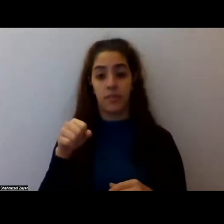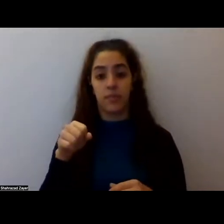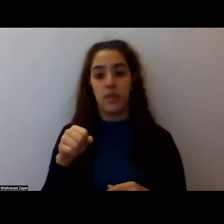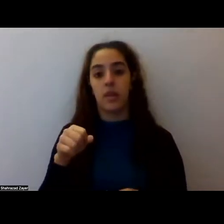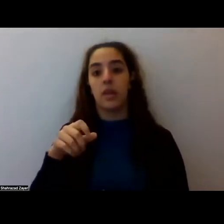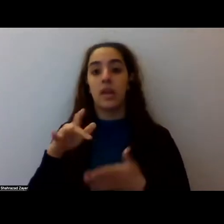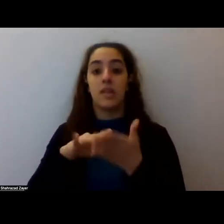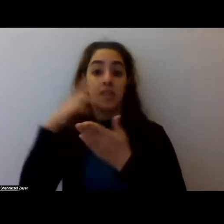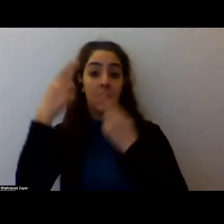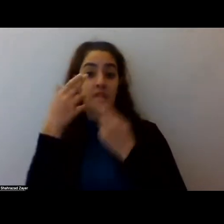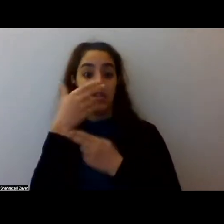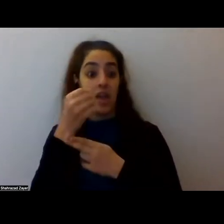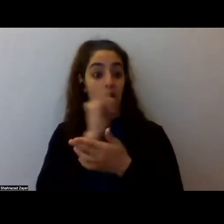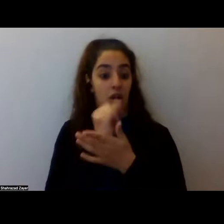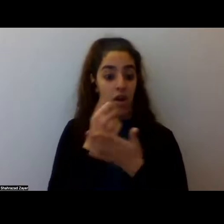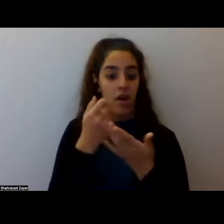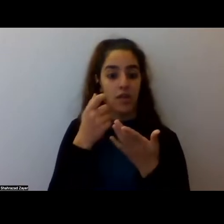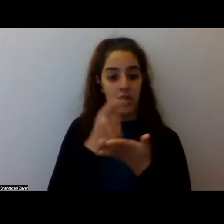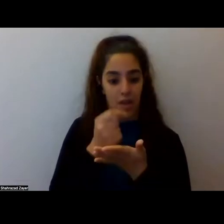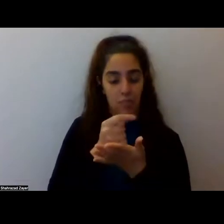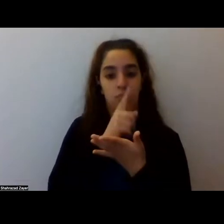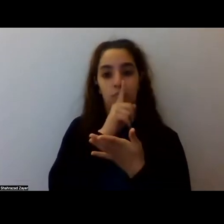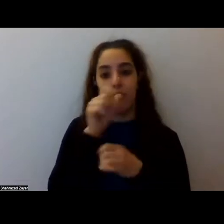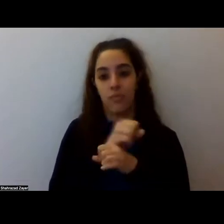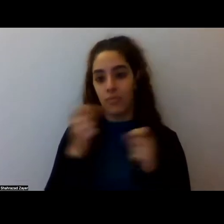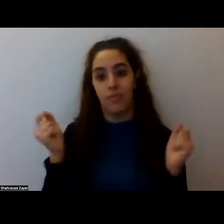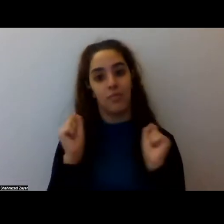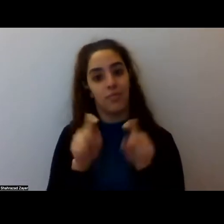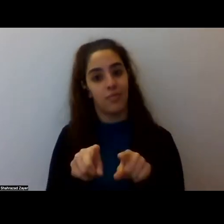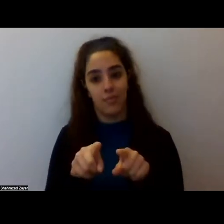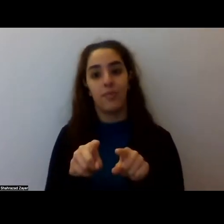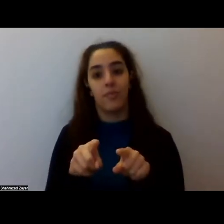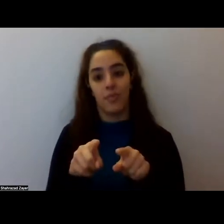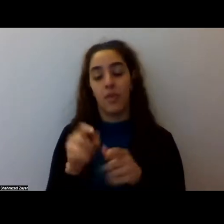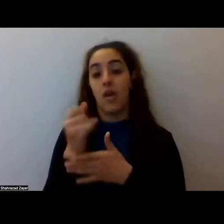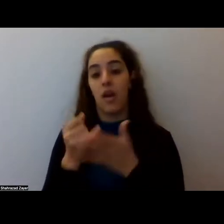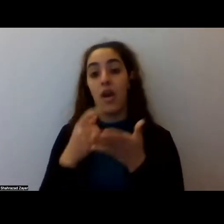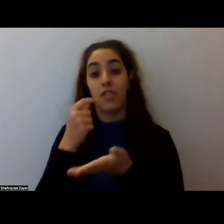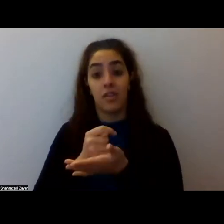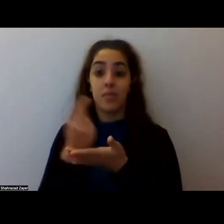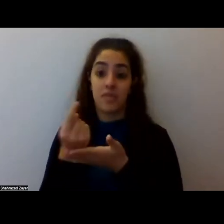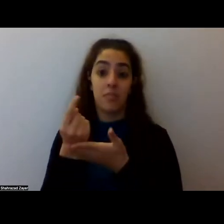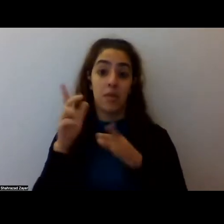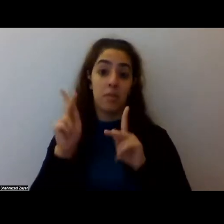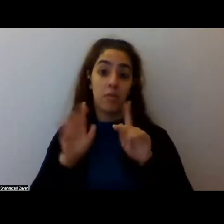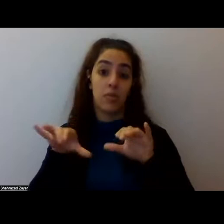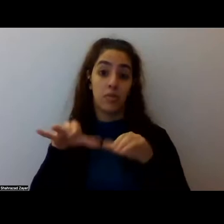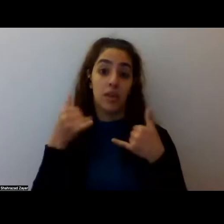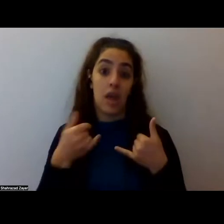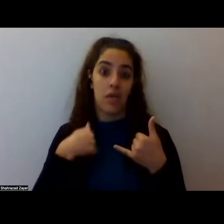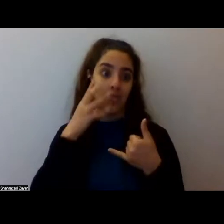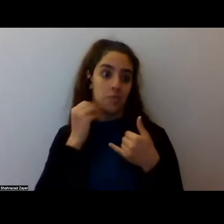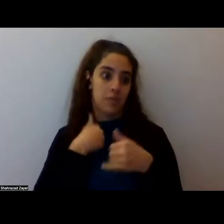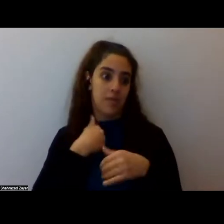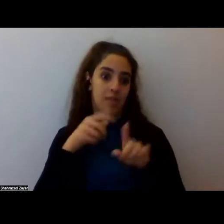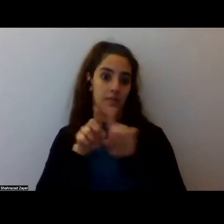tons of research that's going on with it. And ketamine art therapy is a thing that people are doing. Um, and I've experienced myself, it's been,